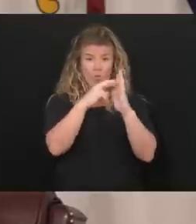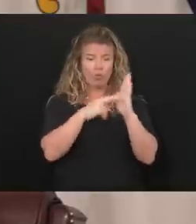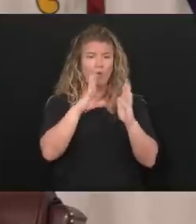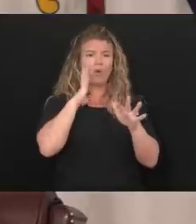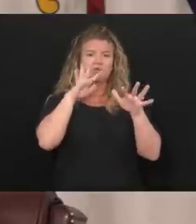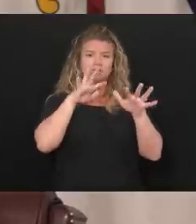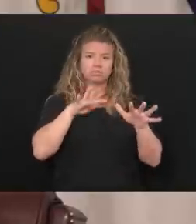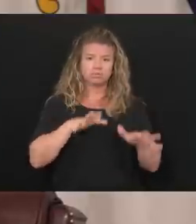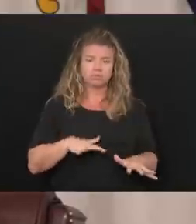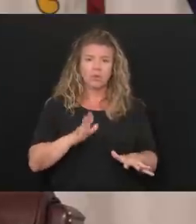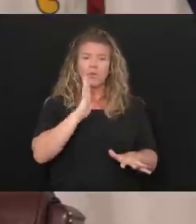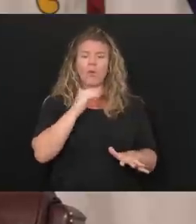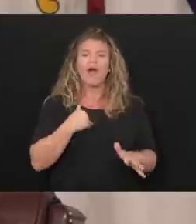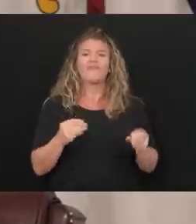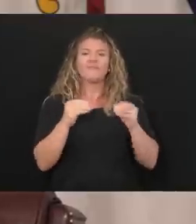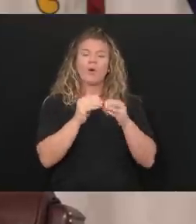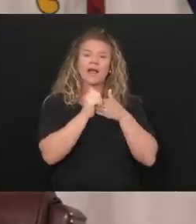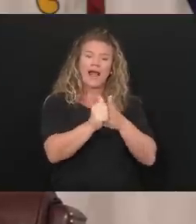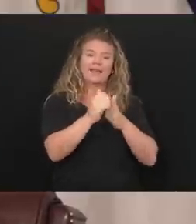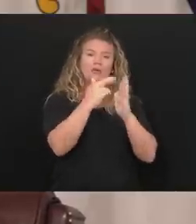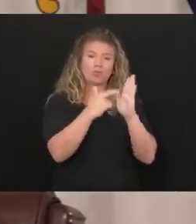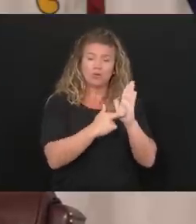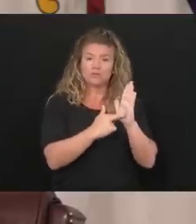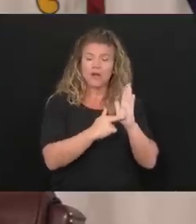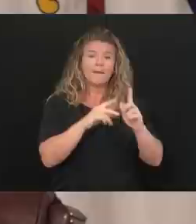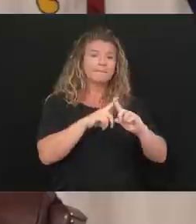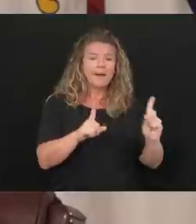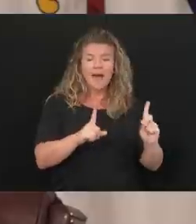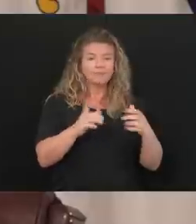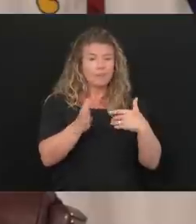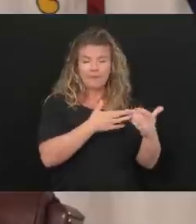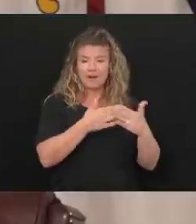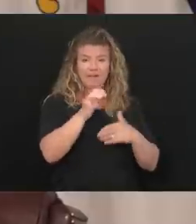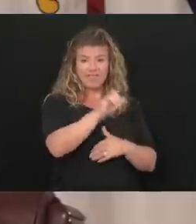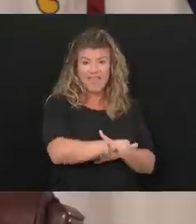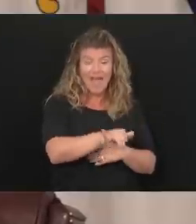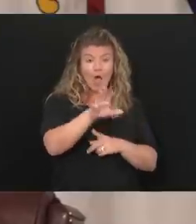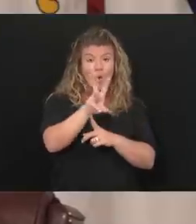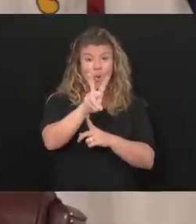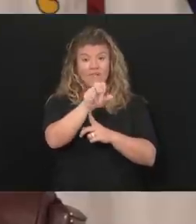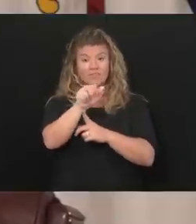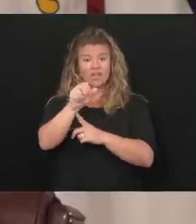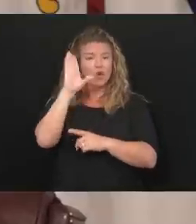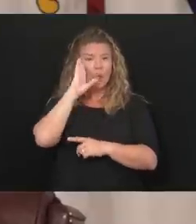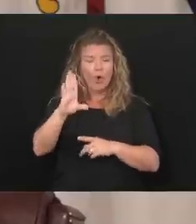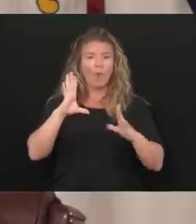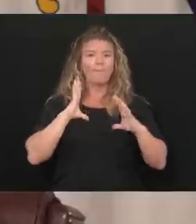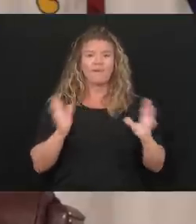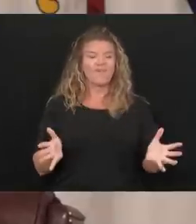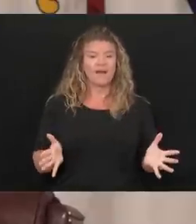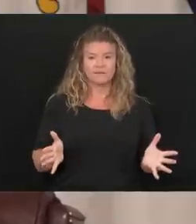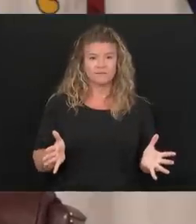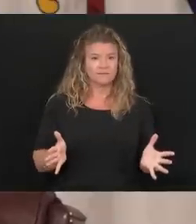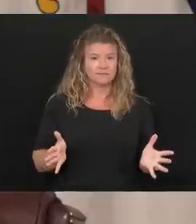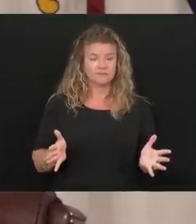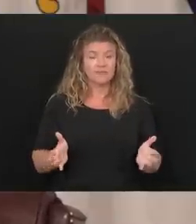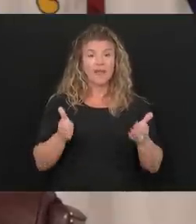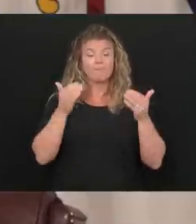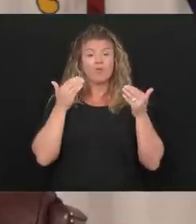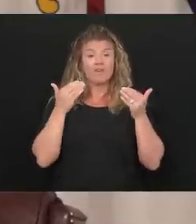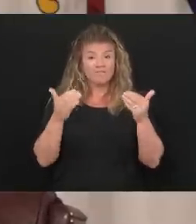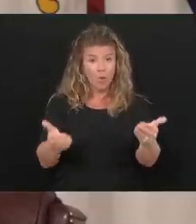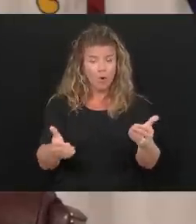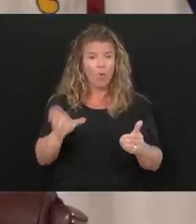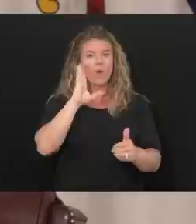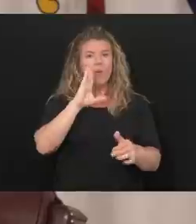to happen. And irregardless though to that, West Virginia is going to be just fine. And moving forward, we're going